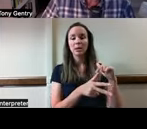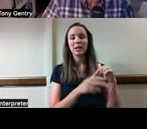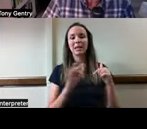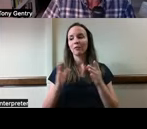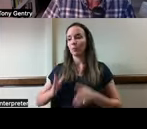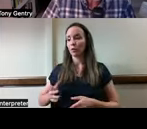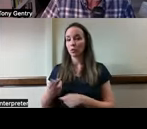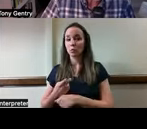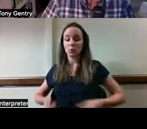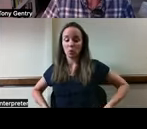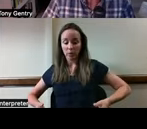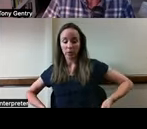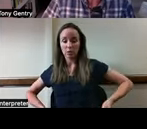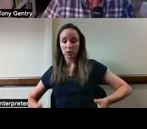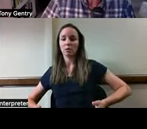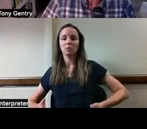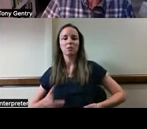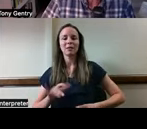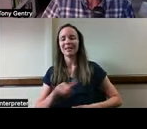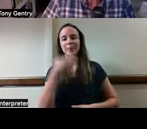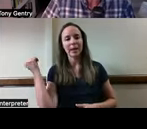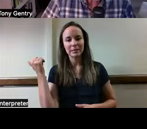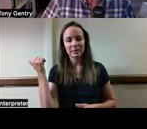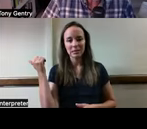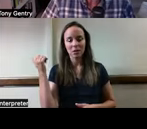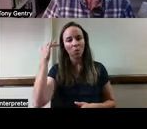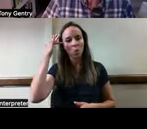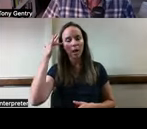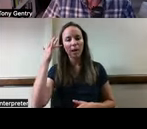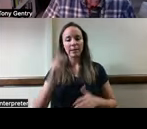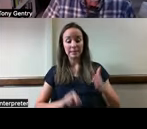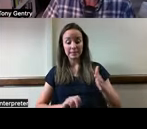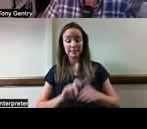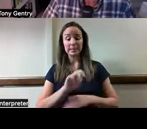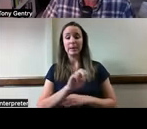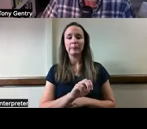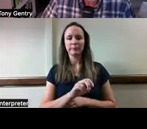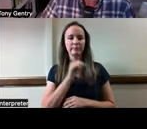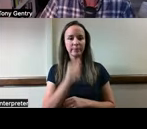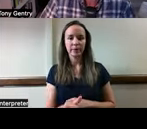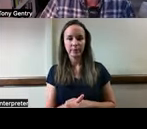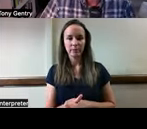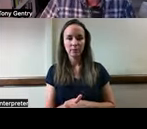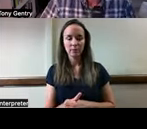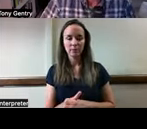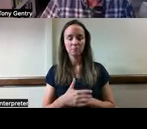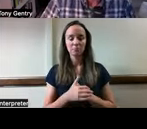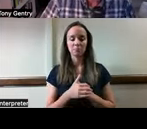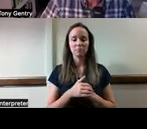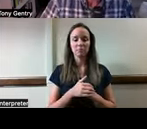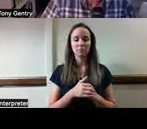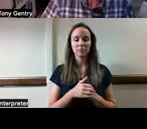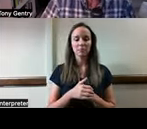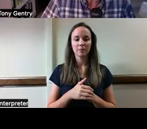who uses a wheelchair is the best idea because often there's no extra step to get into the house from the garage. They can